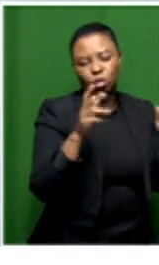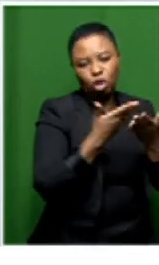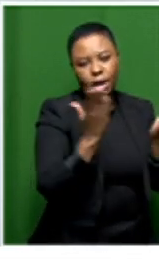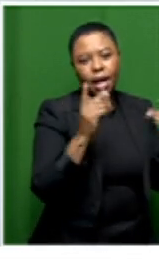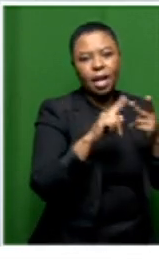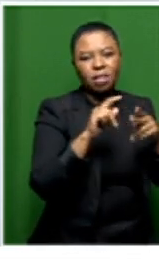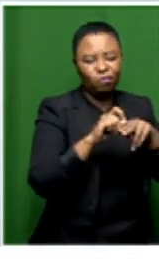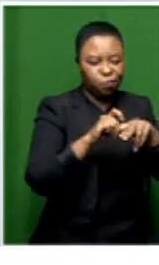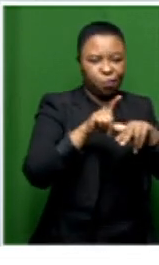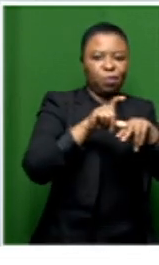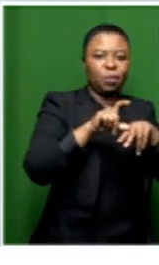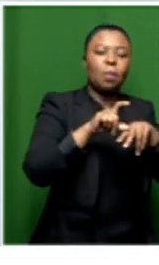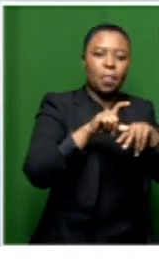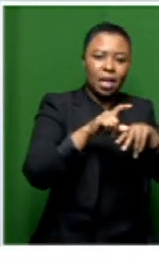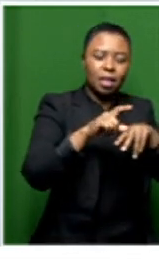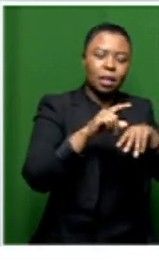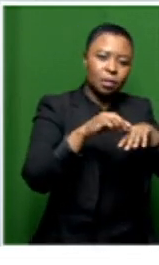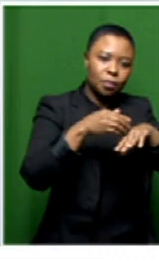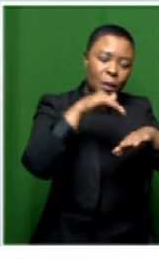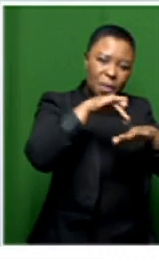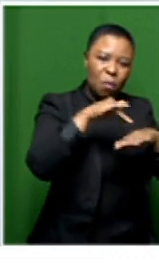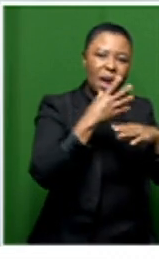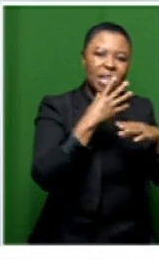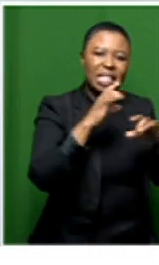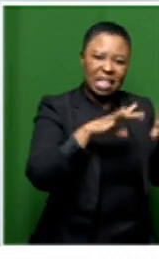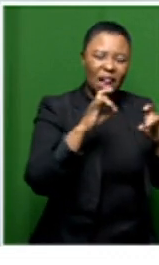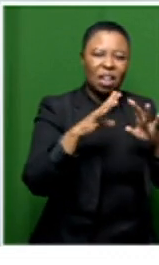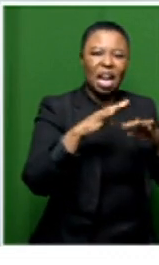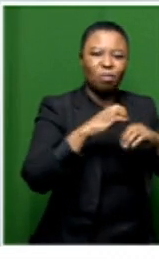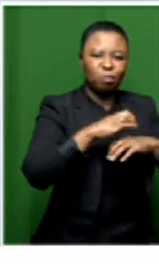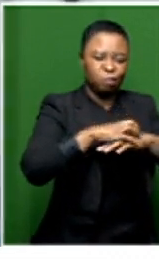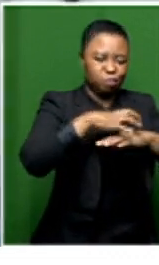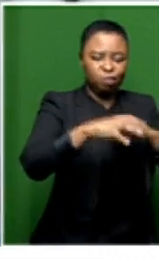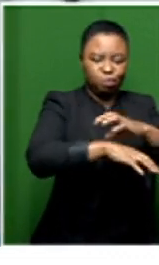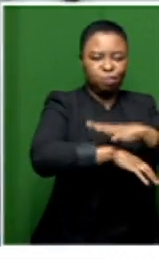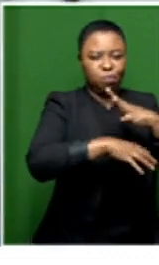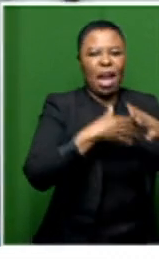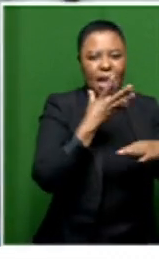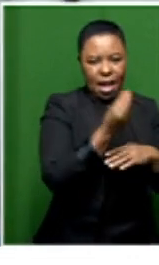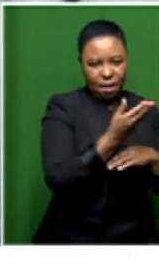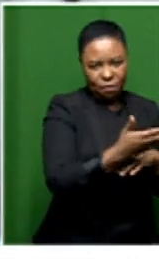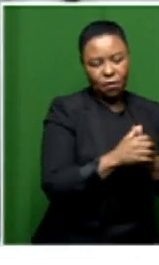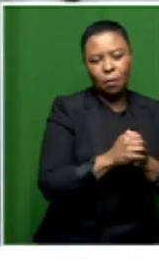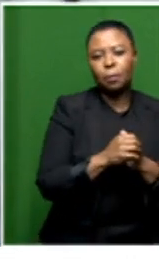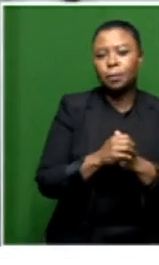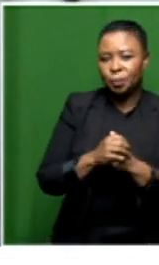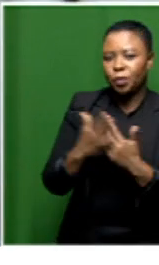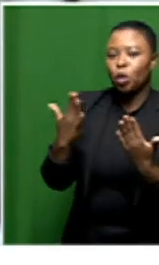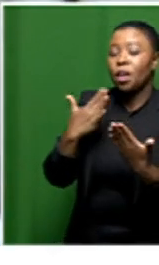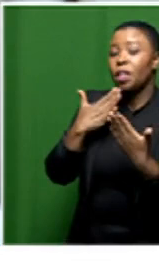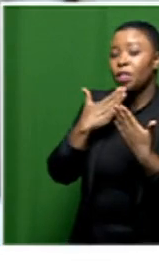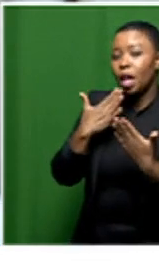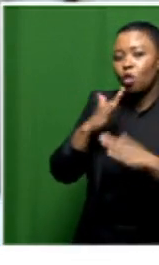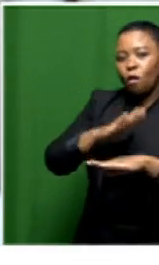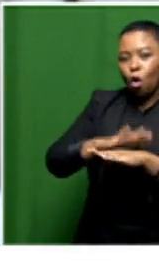inflammatory um conditions that these people are suffering from professor risha pretorius thank you so much for your time